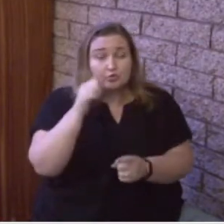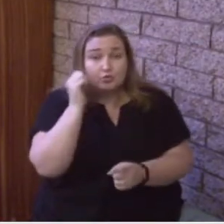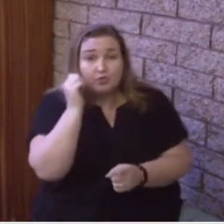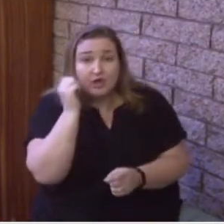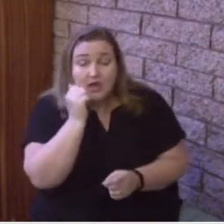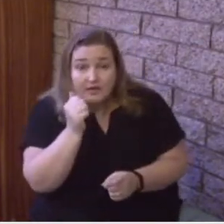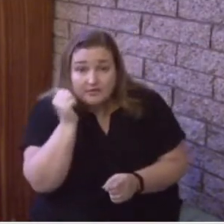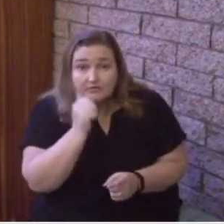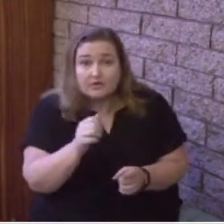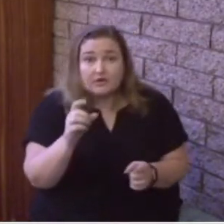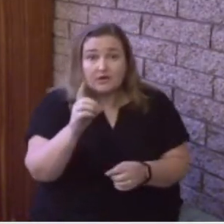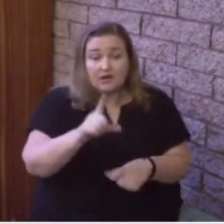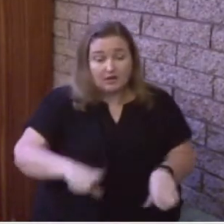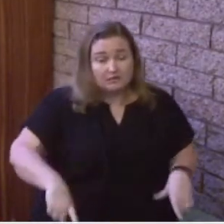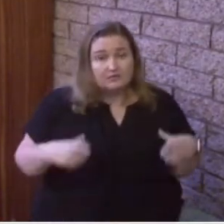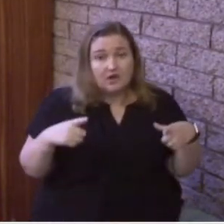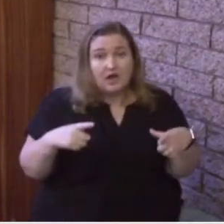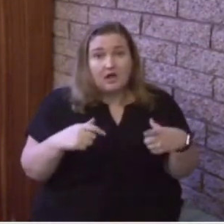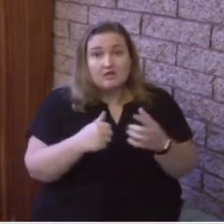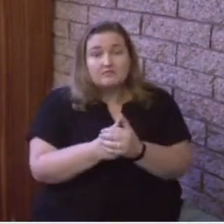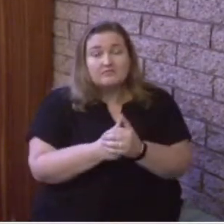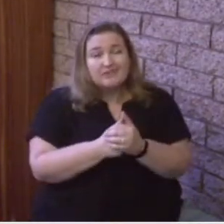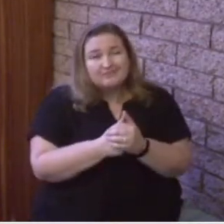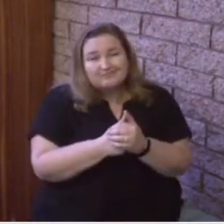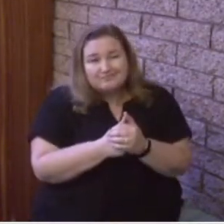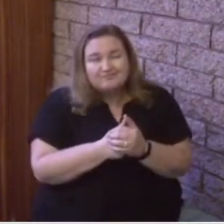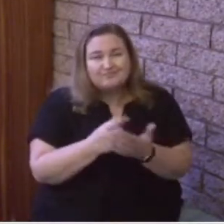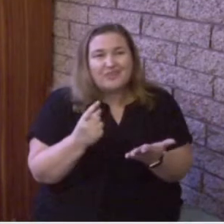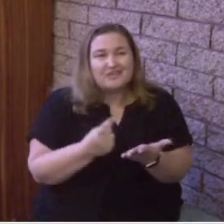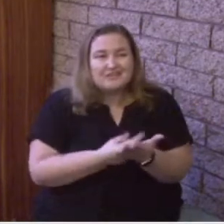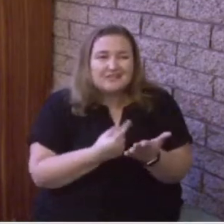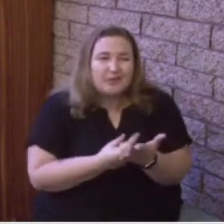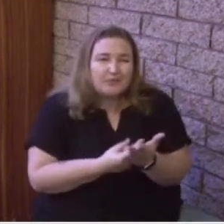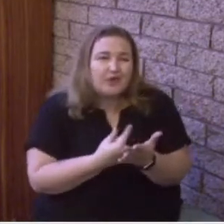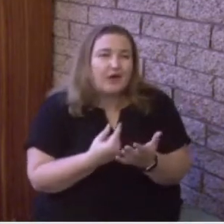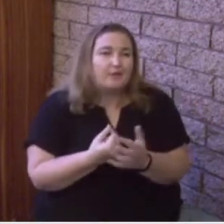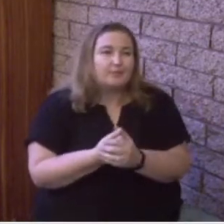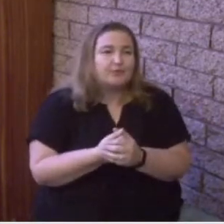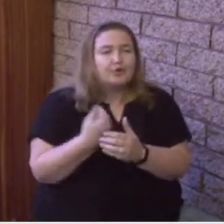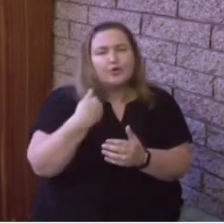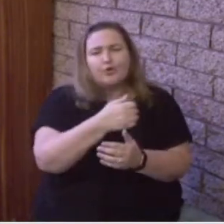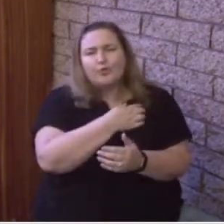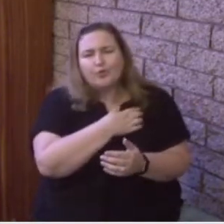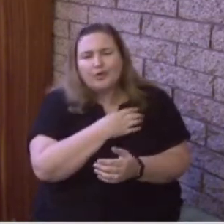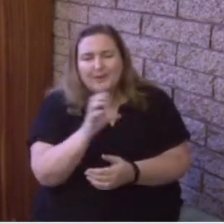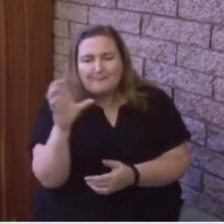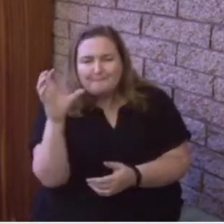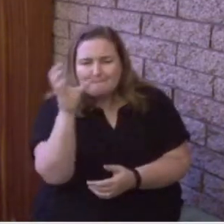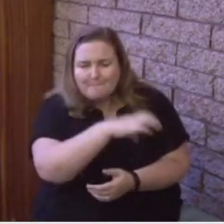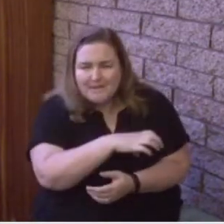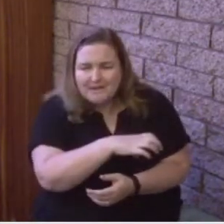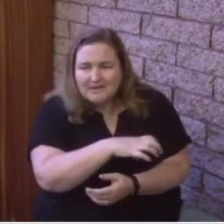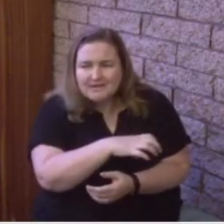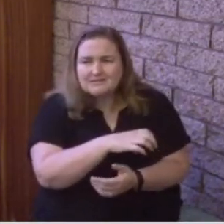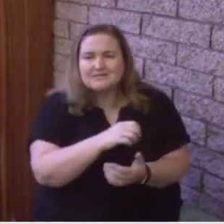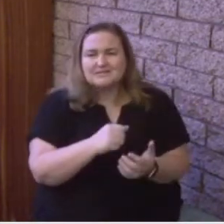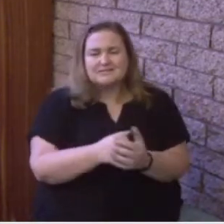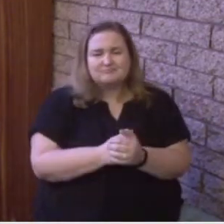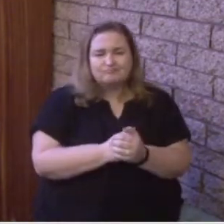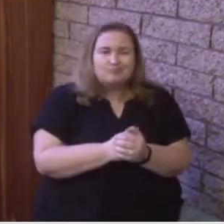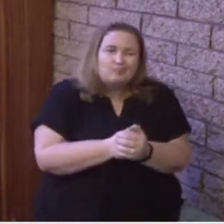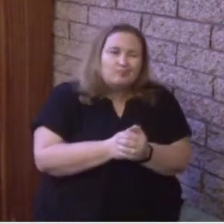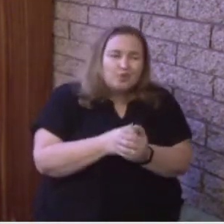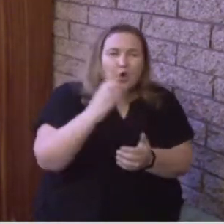But amidst all that, very often, sometimes we don't even think about it, sometimes we miss or we set